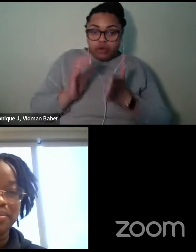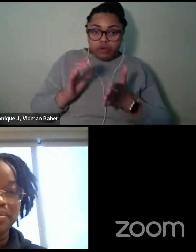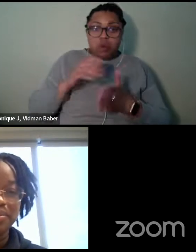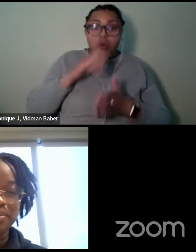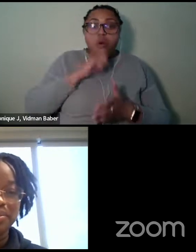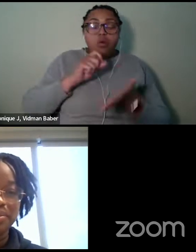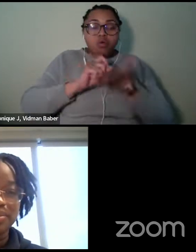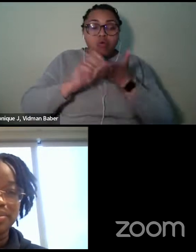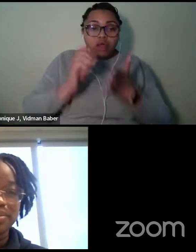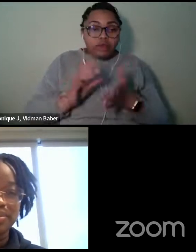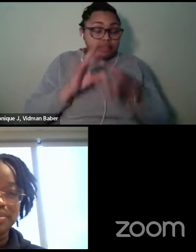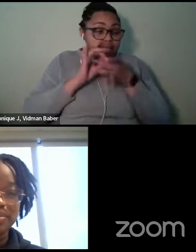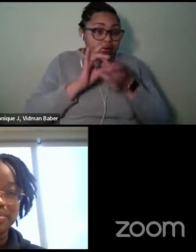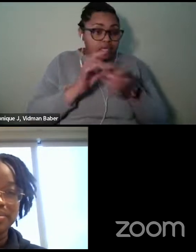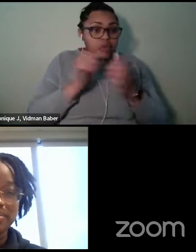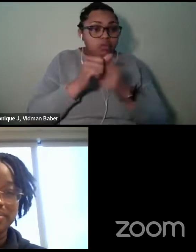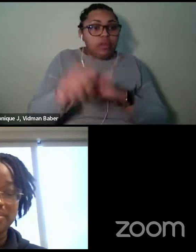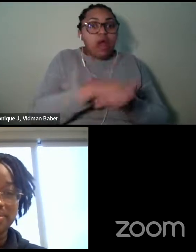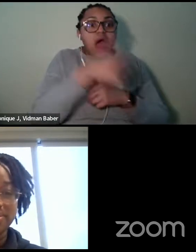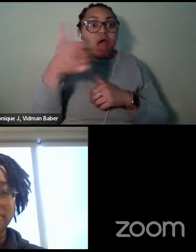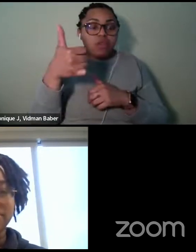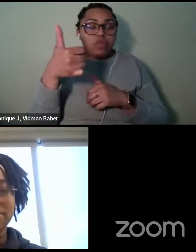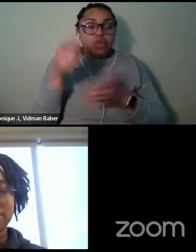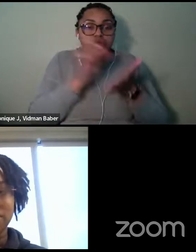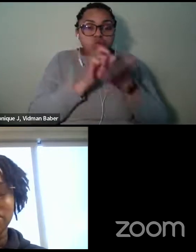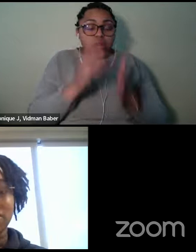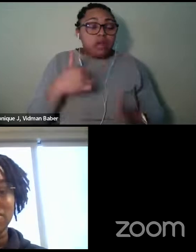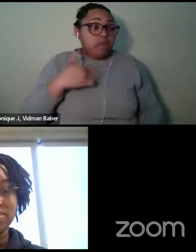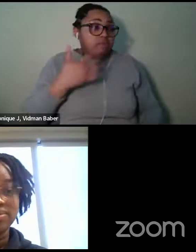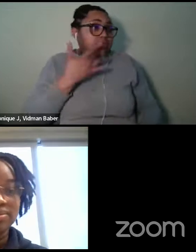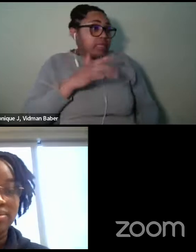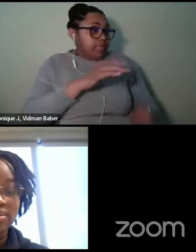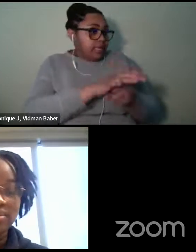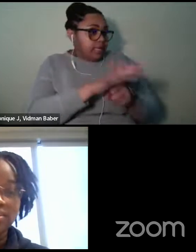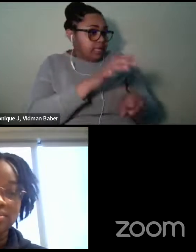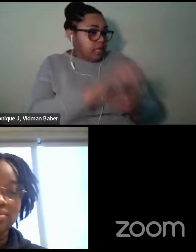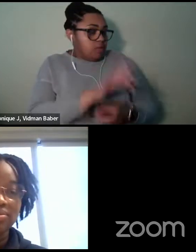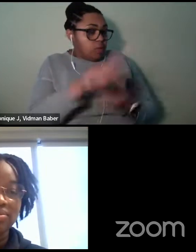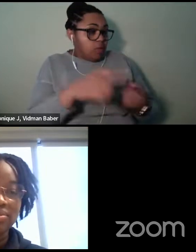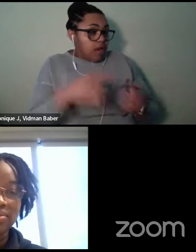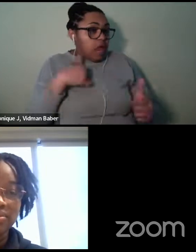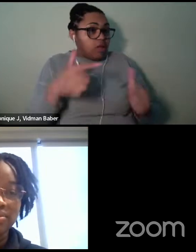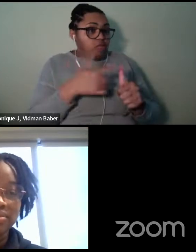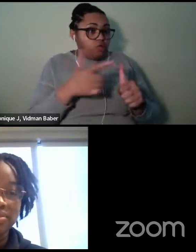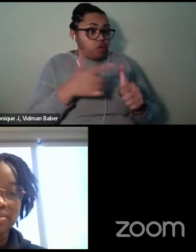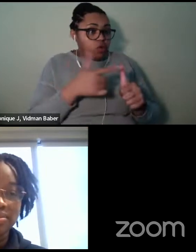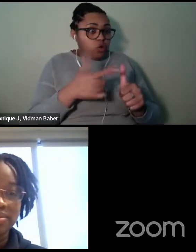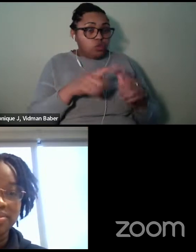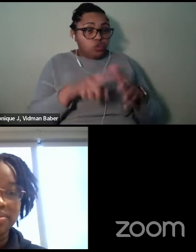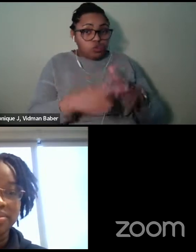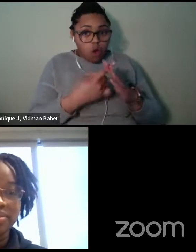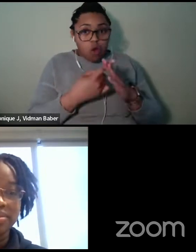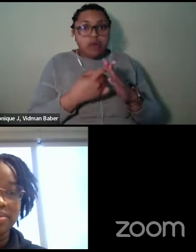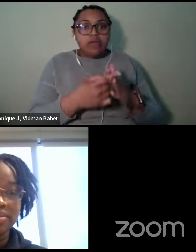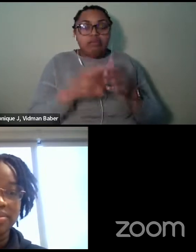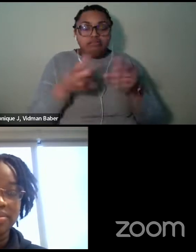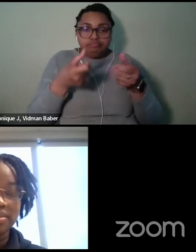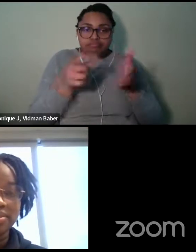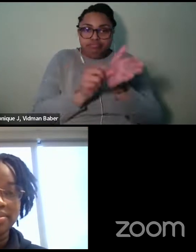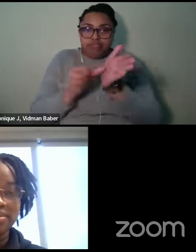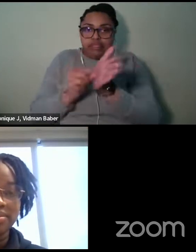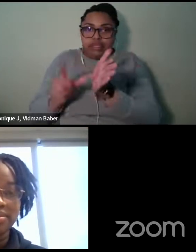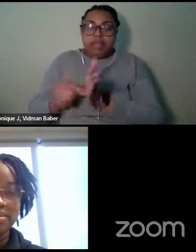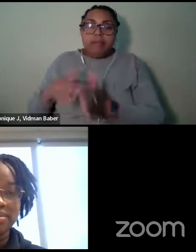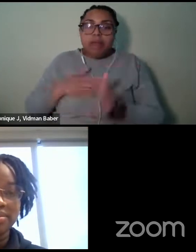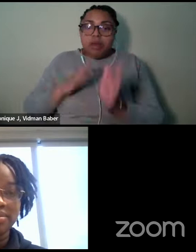getting connected with other writers. I was lucky enough that when I first started publishing, um, of my first publications